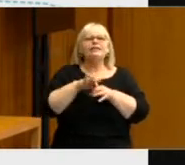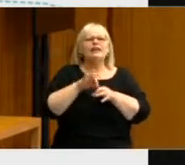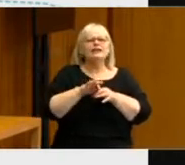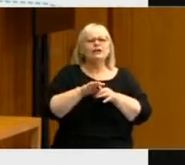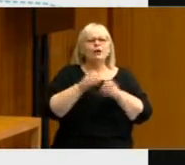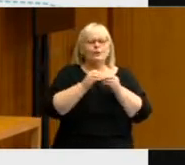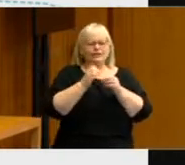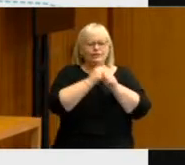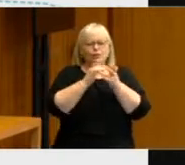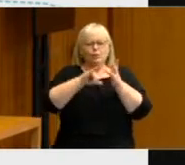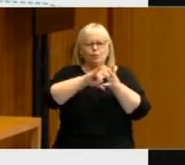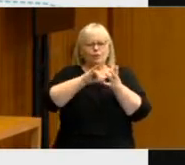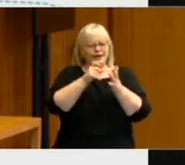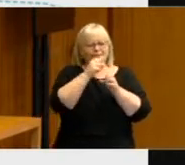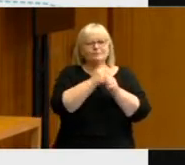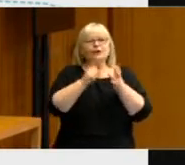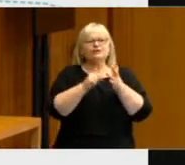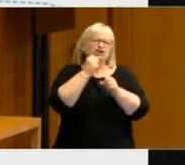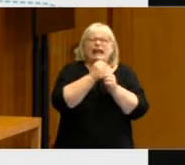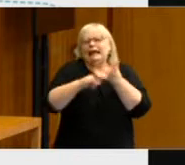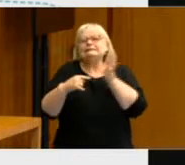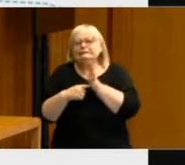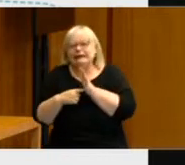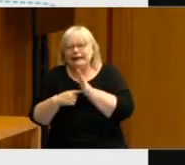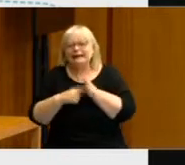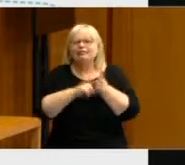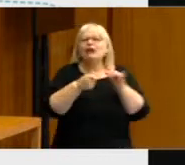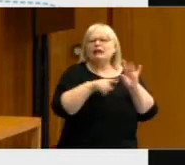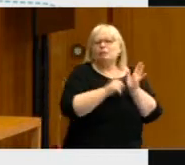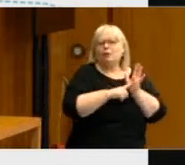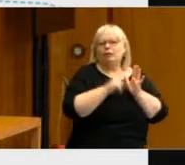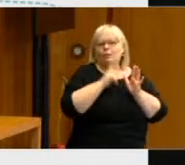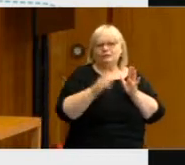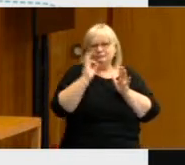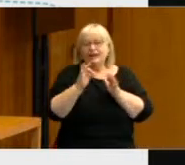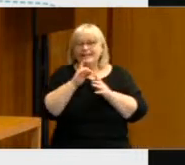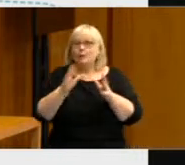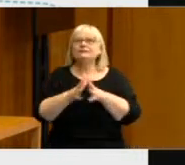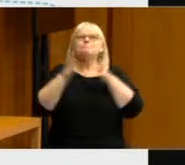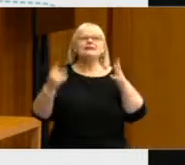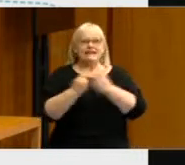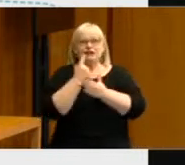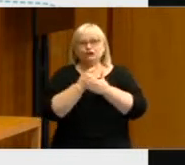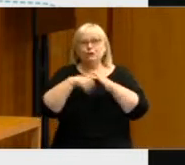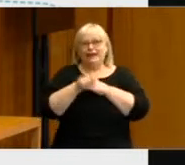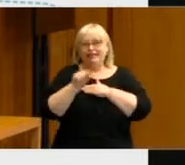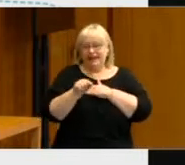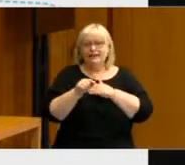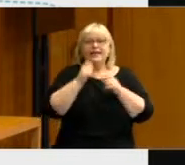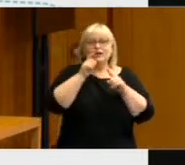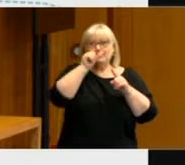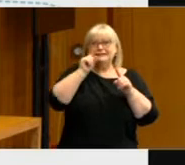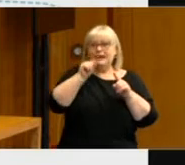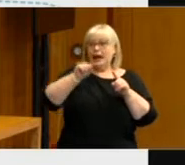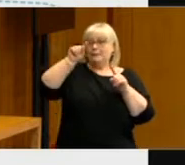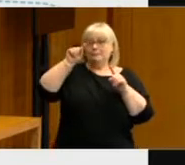which the goods and services tax that the Liberals proposed was the major issue in the election. It dropped a bit after that